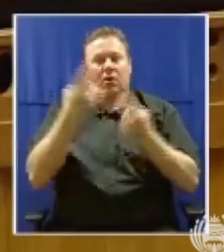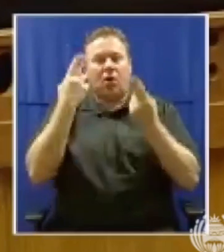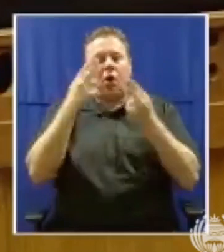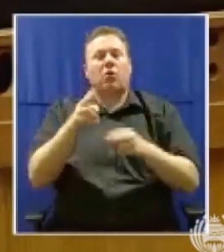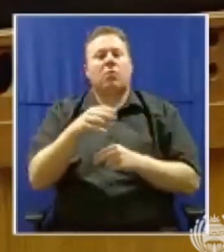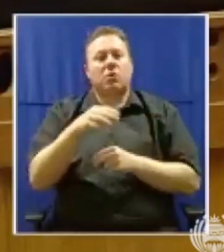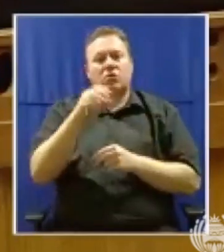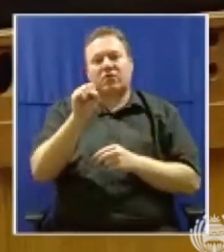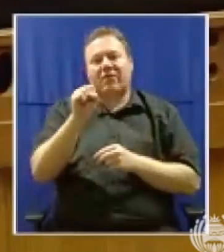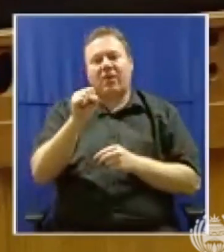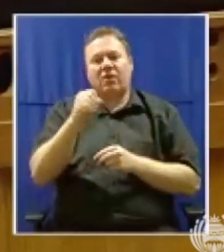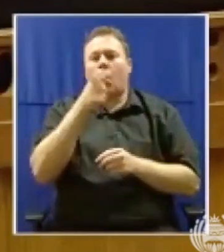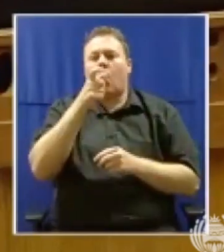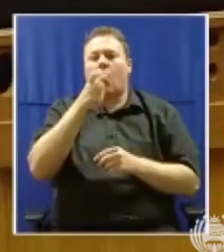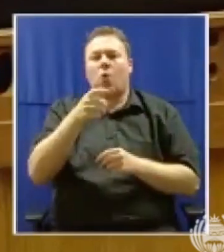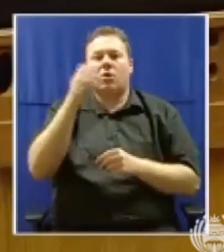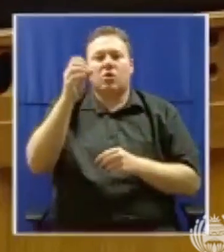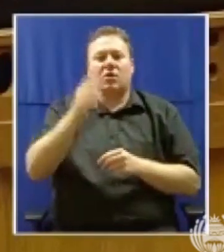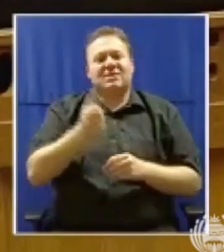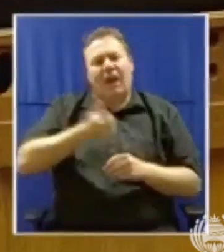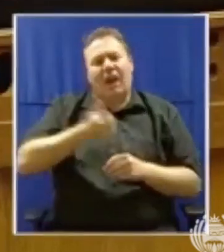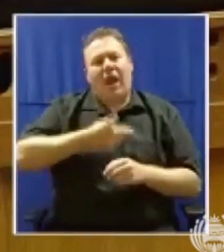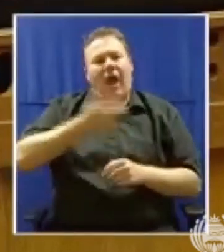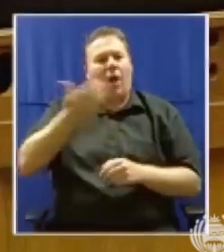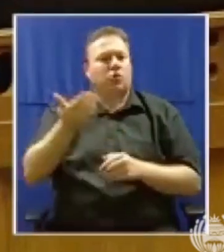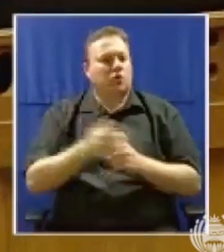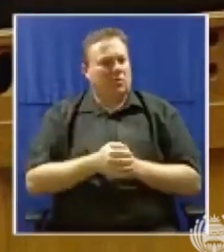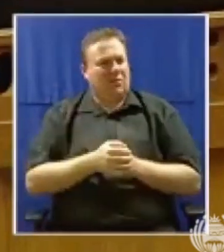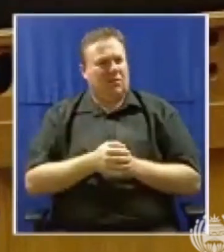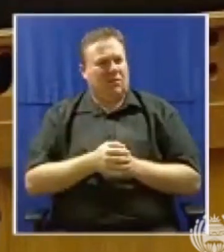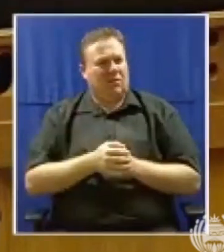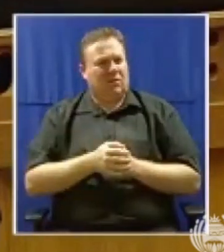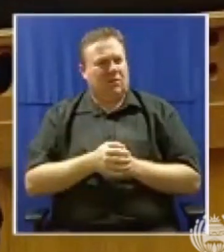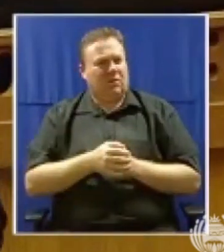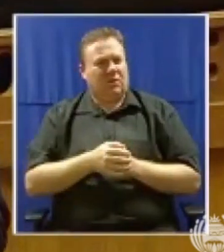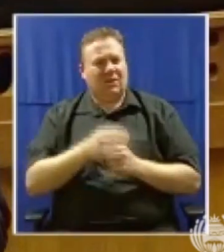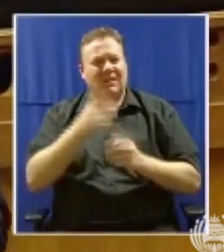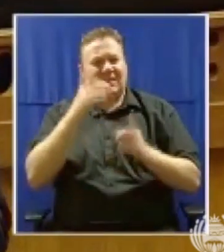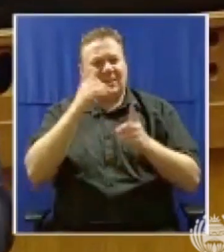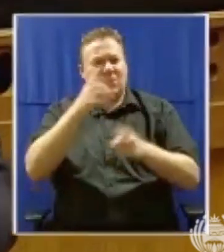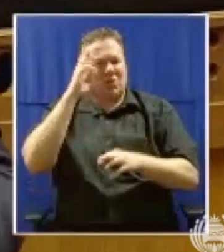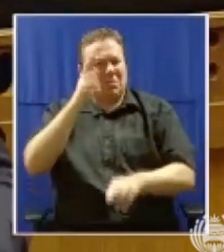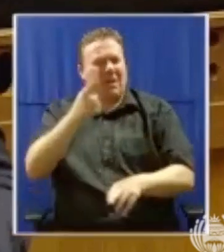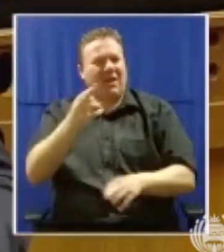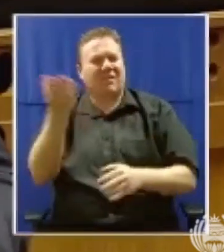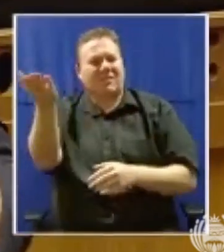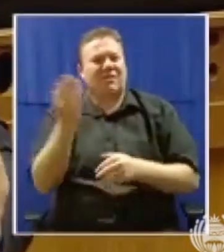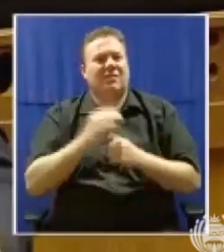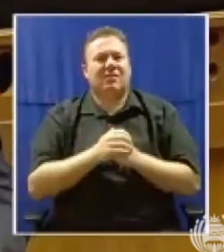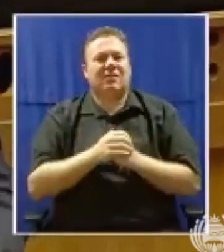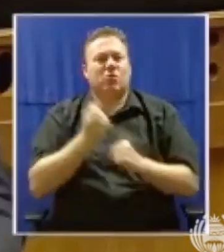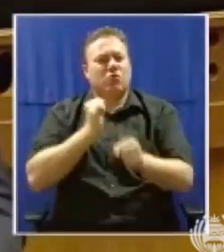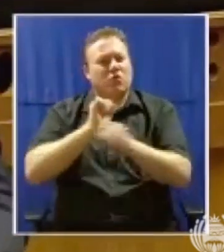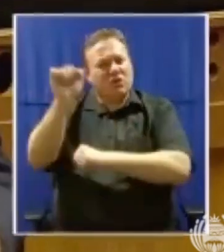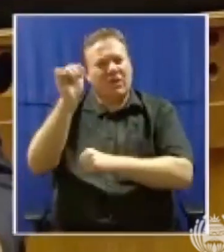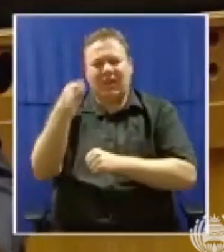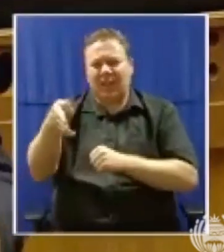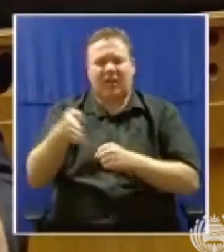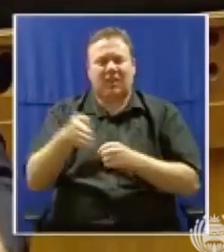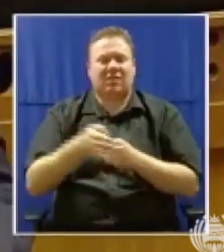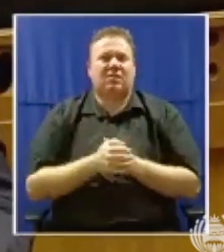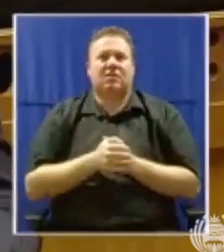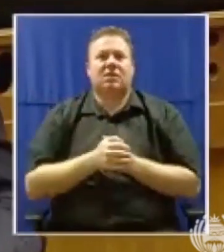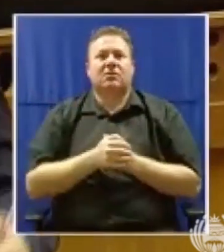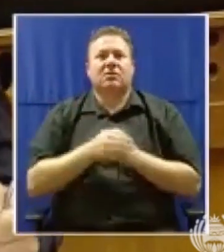call you a sellout, a disgusting slur. That is to be rejected. And that is why, in the